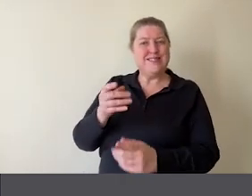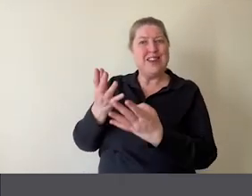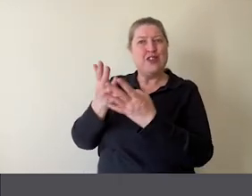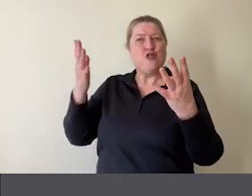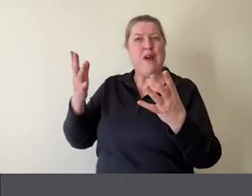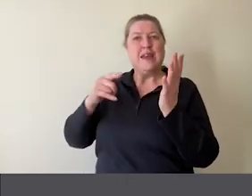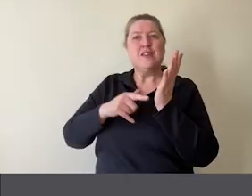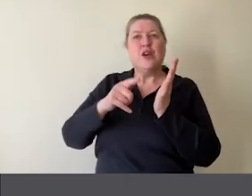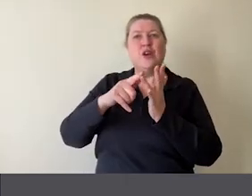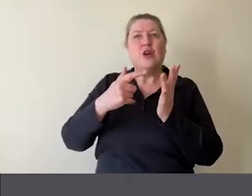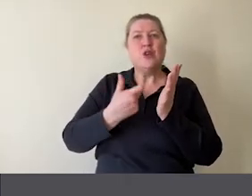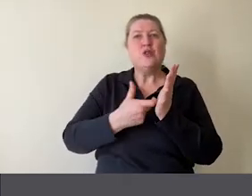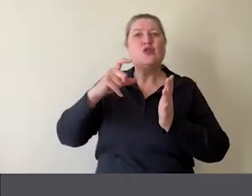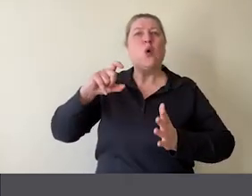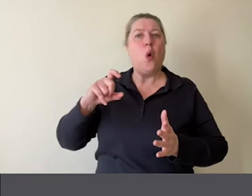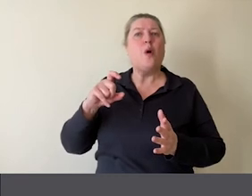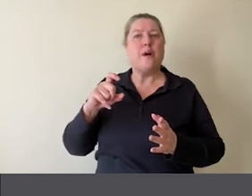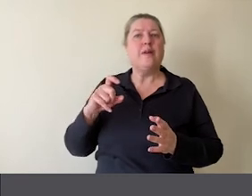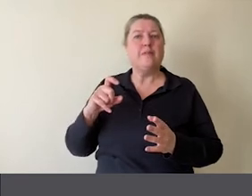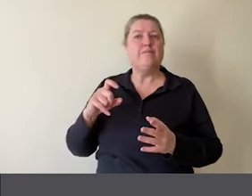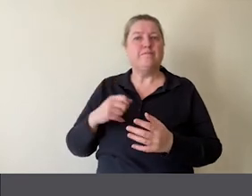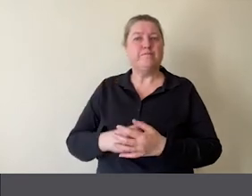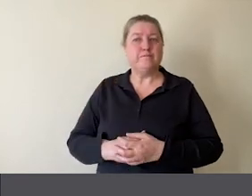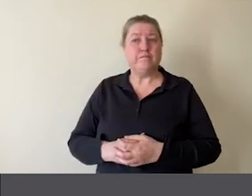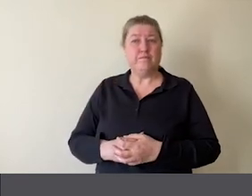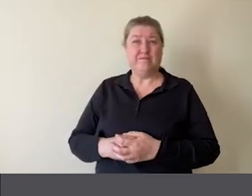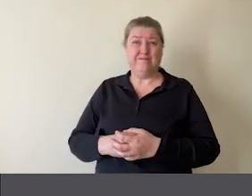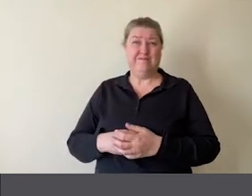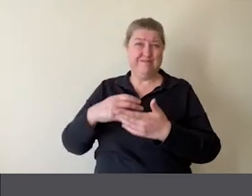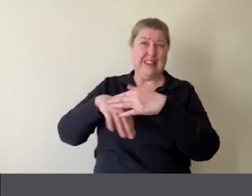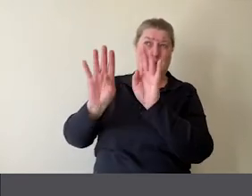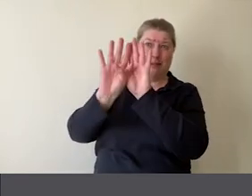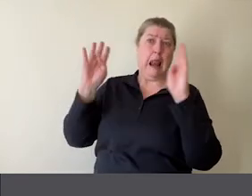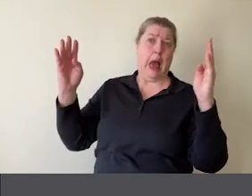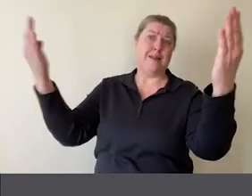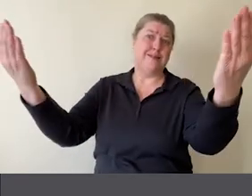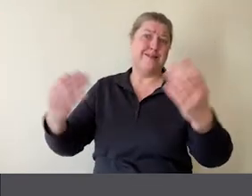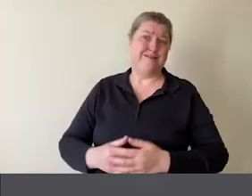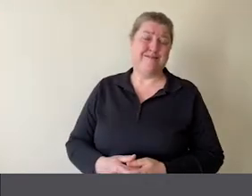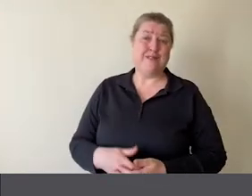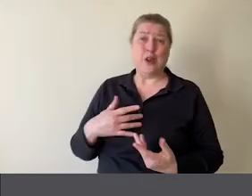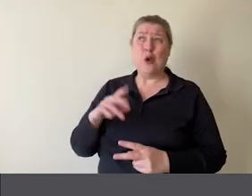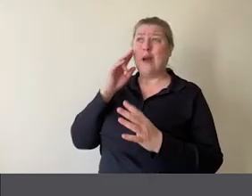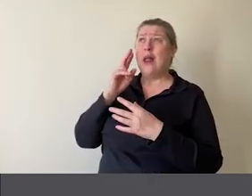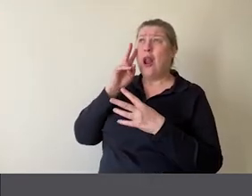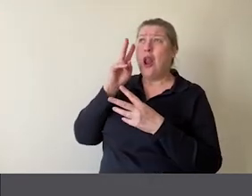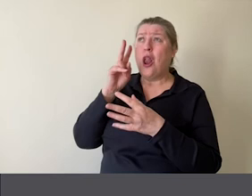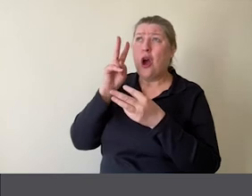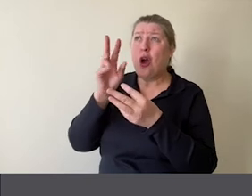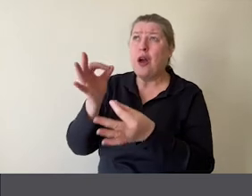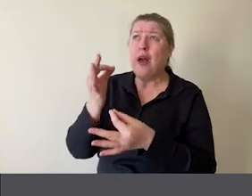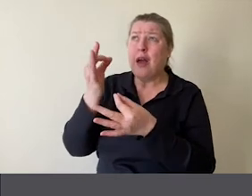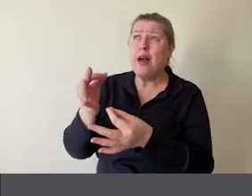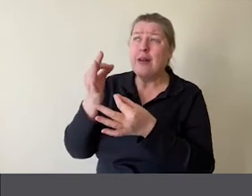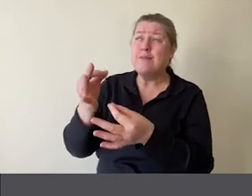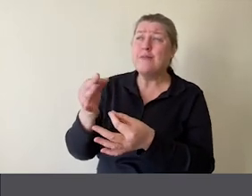They're on public display and once again they're behind glass. So you can spend a long time looking at them, you can lean